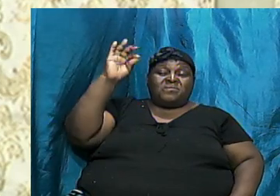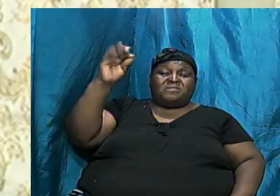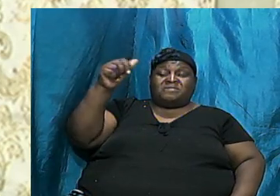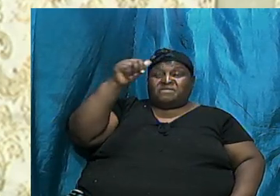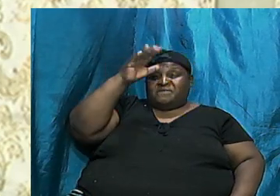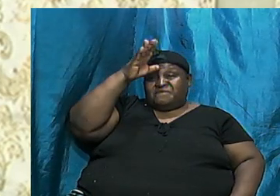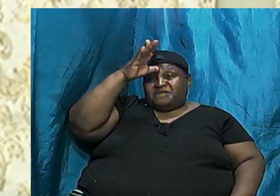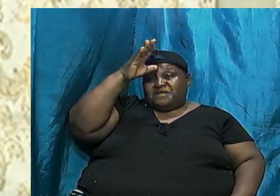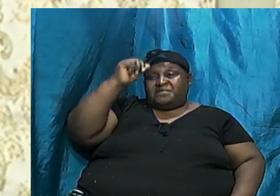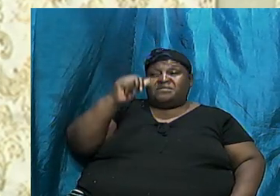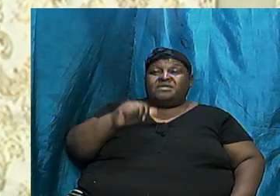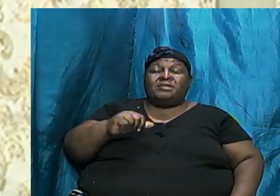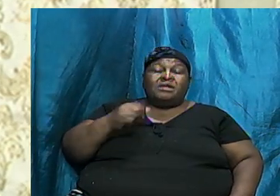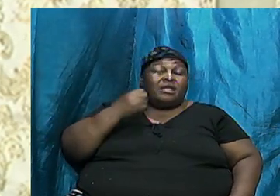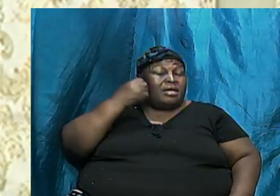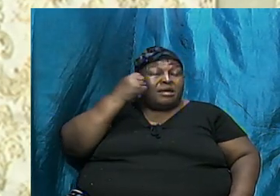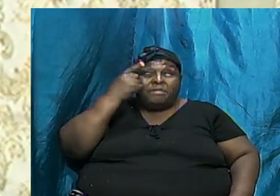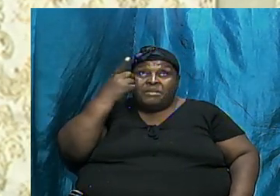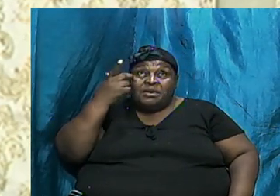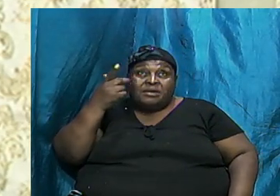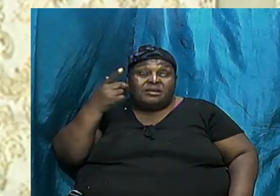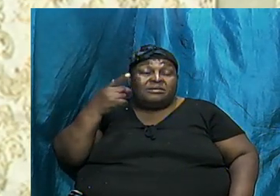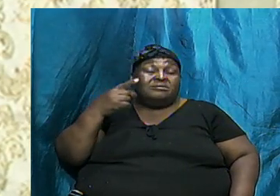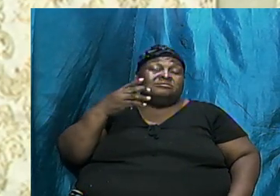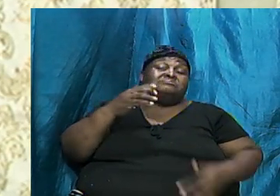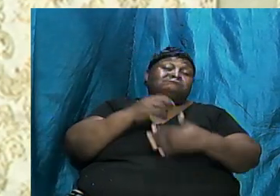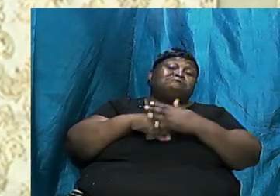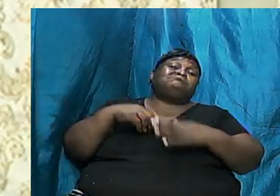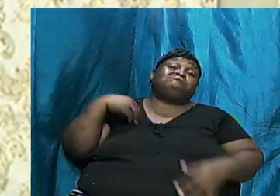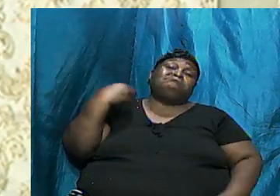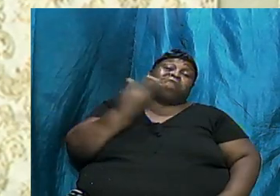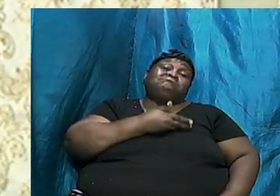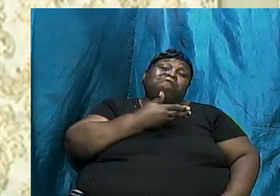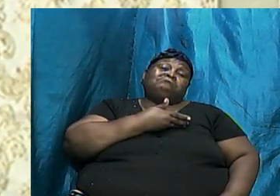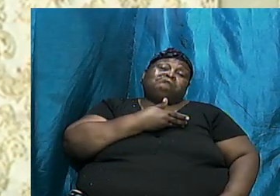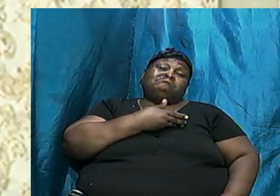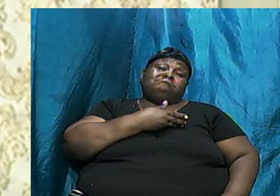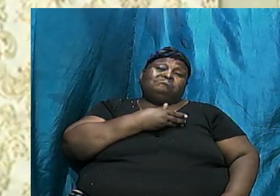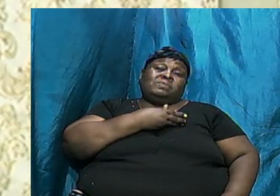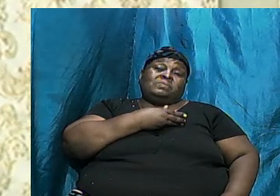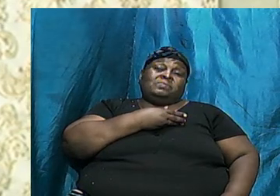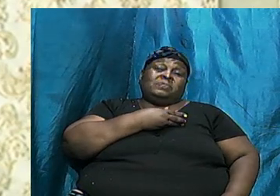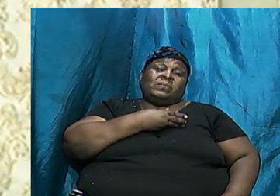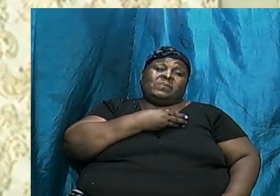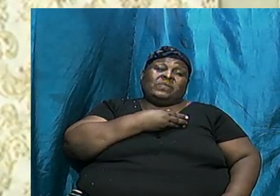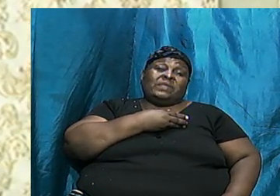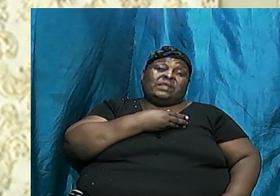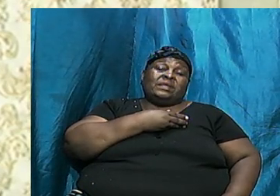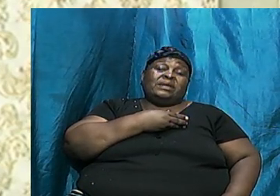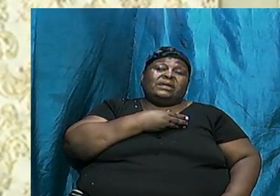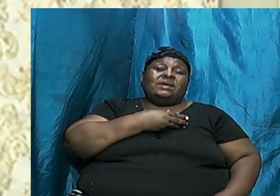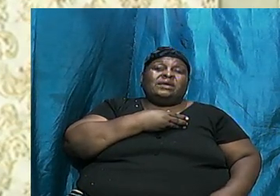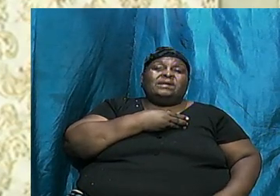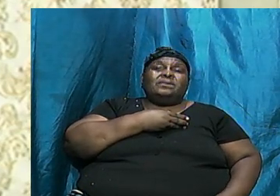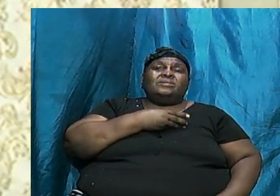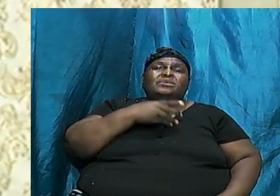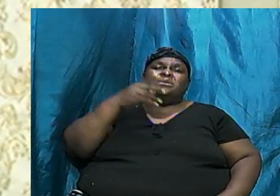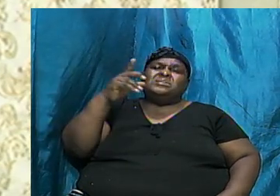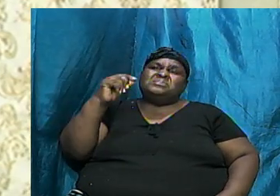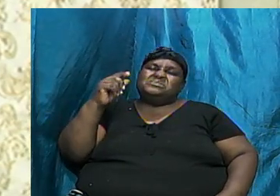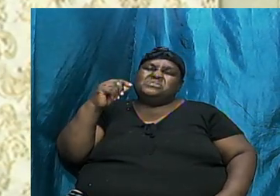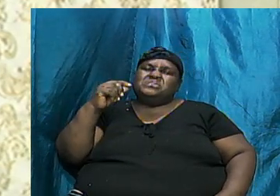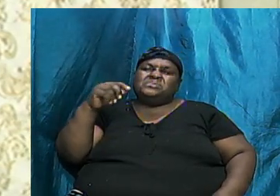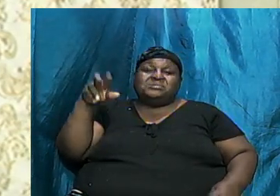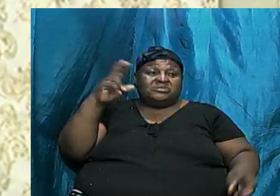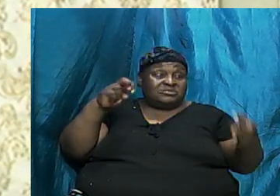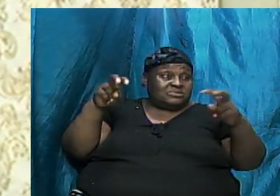and it will amaze some of us. But we will get there. But suffice it to say, we are just doing a survey now and